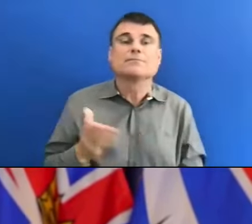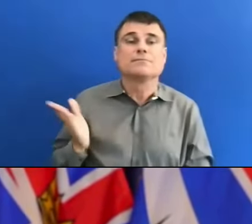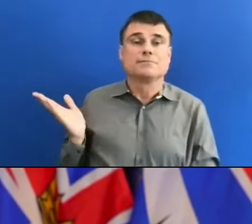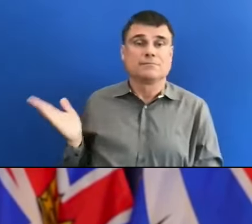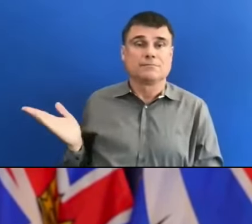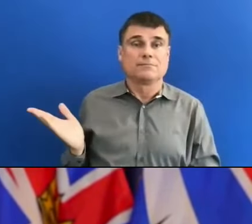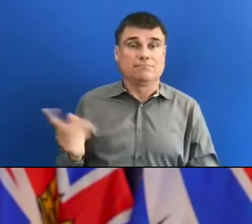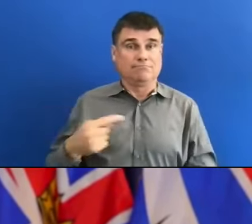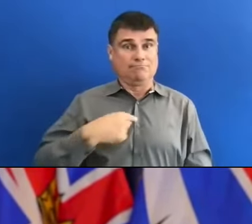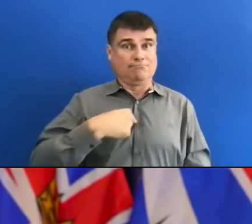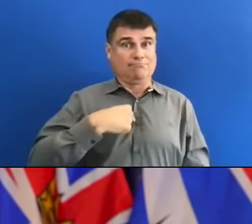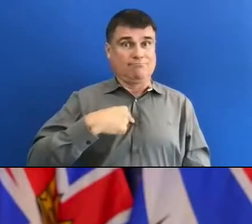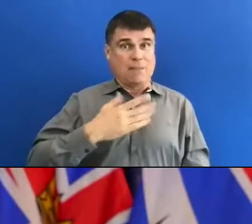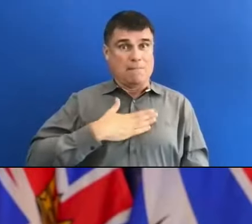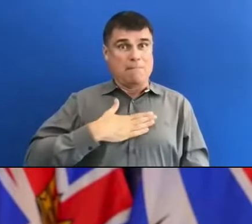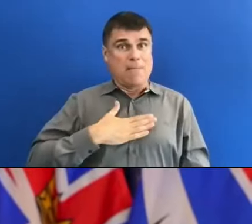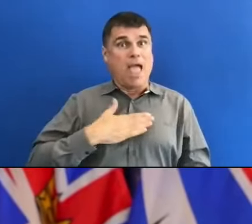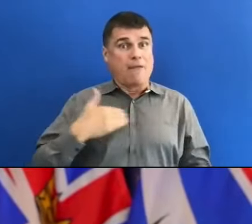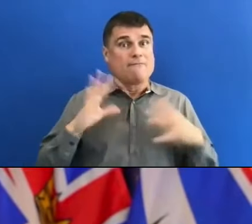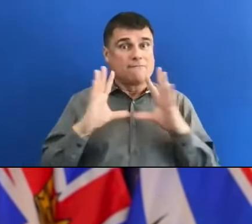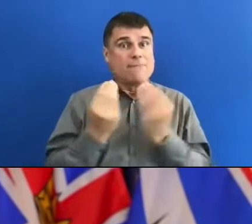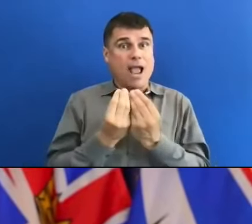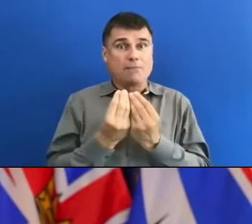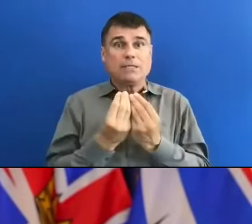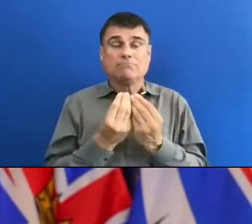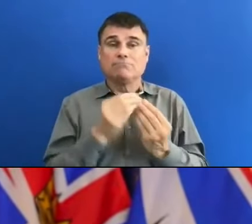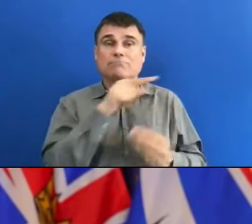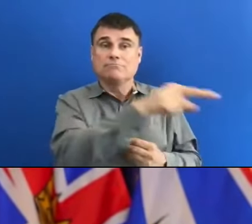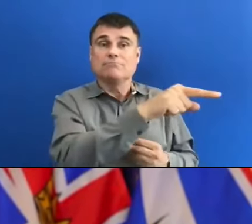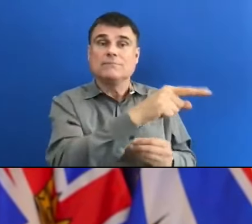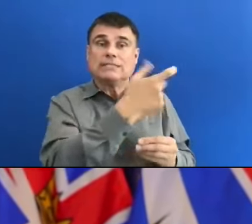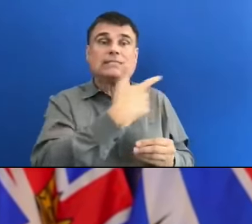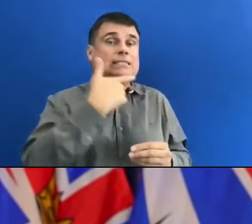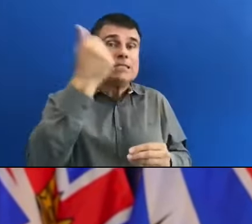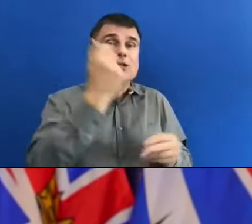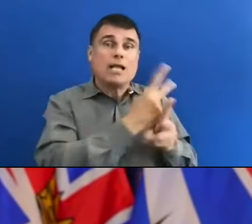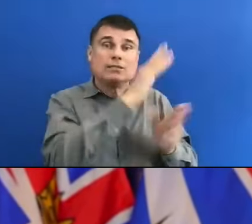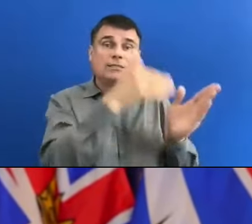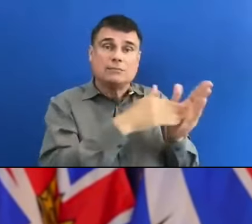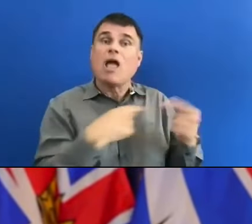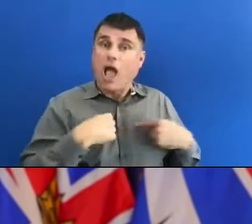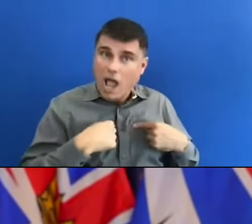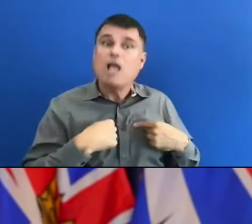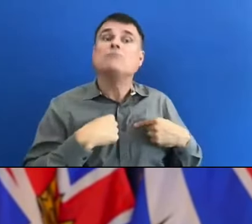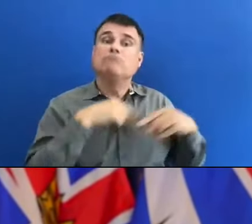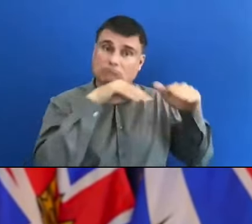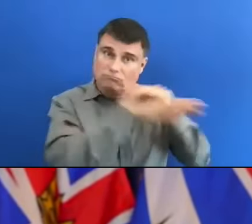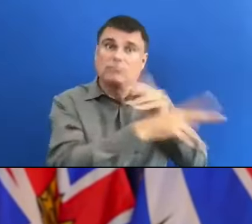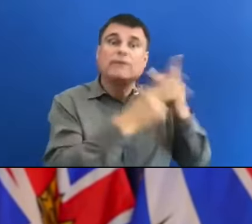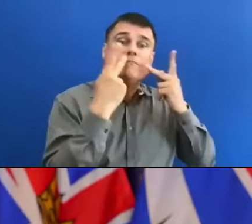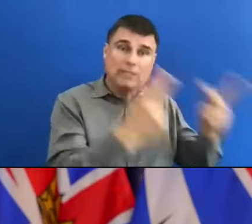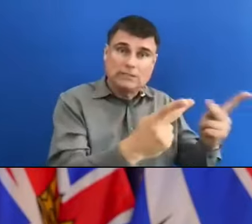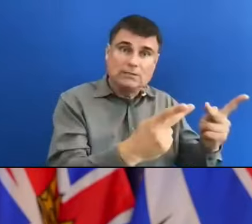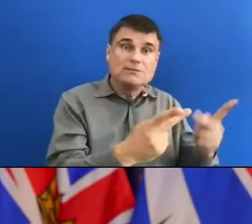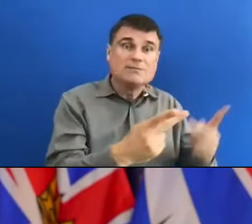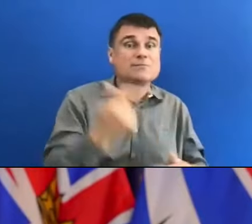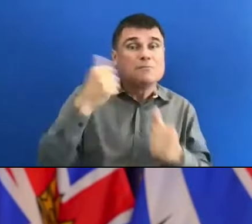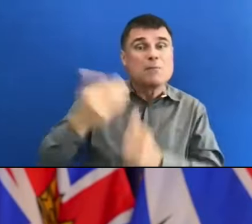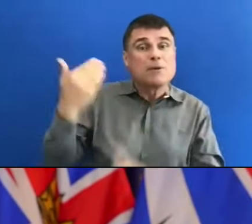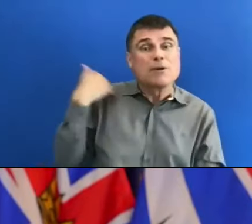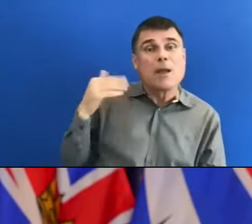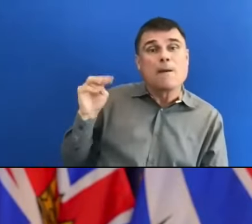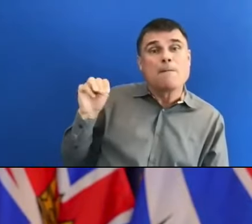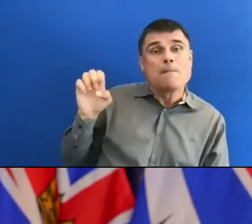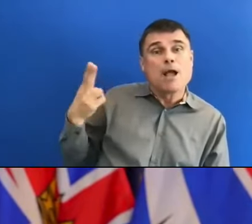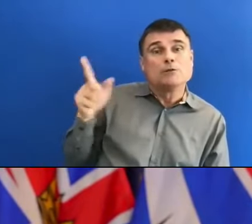and it is significant changes that were made March 25th, which were to expand visitation and long-term